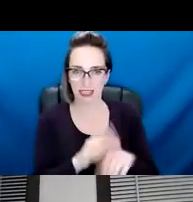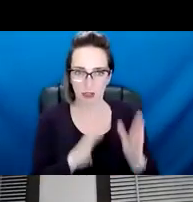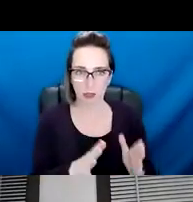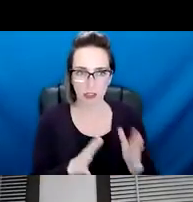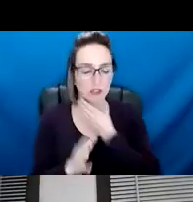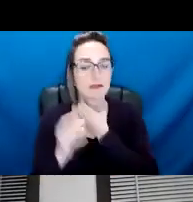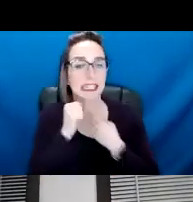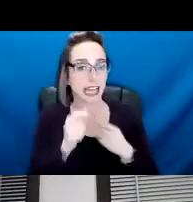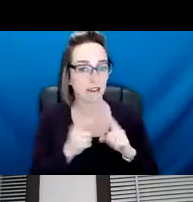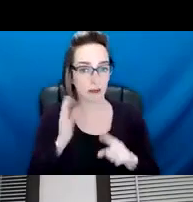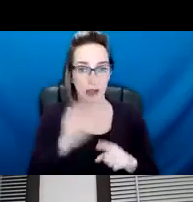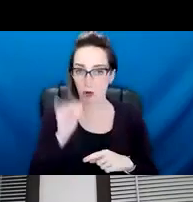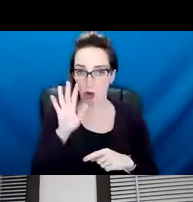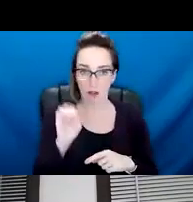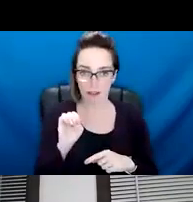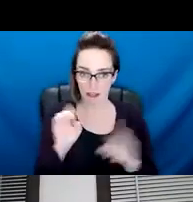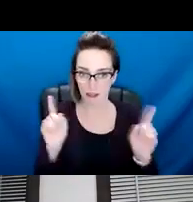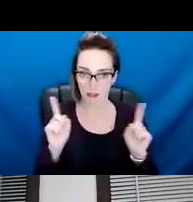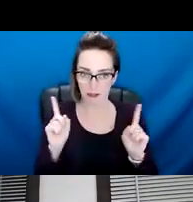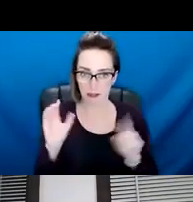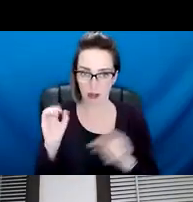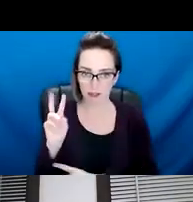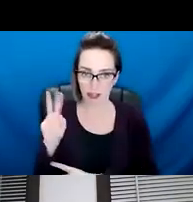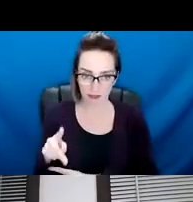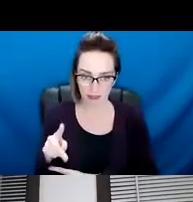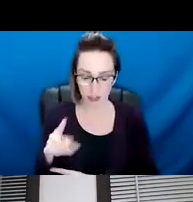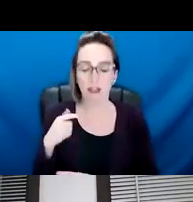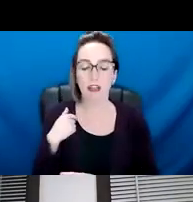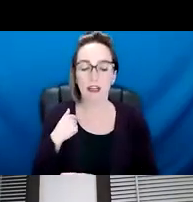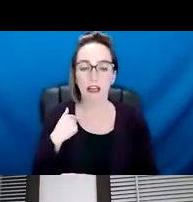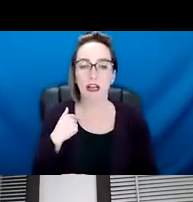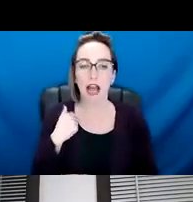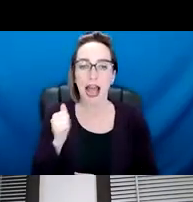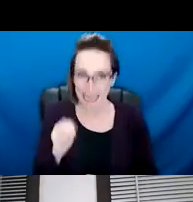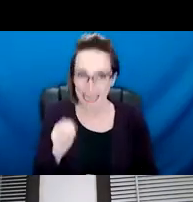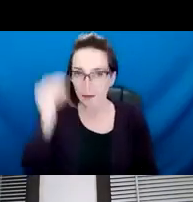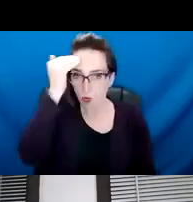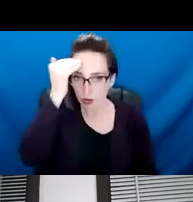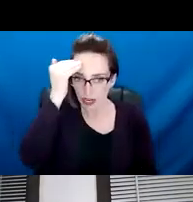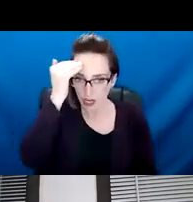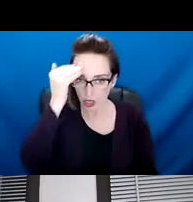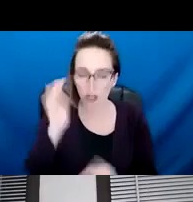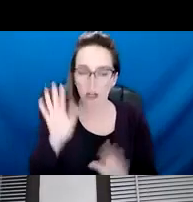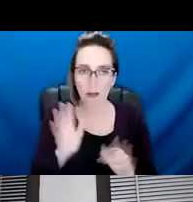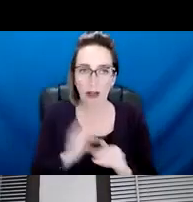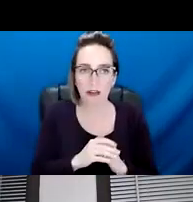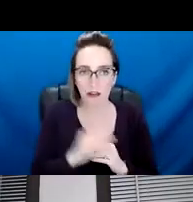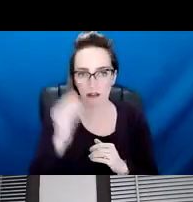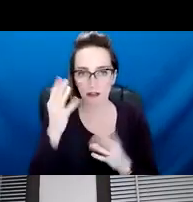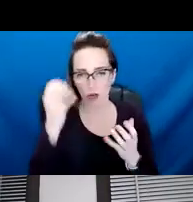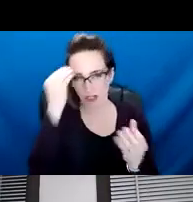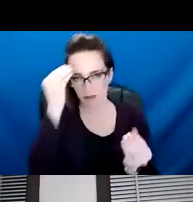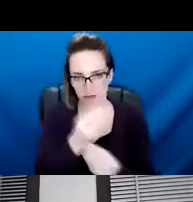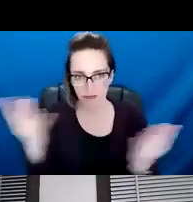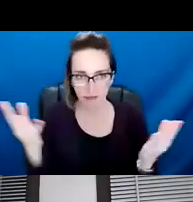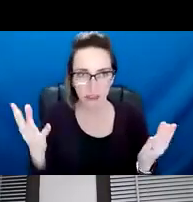directly from our office and the Office of Violence Prevention, um, I do have some knowledge of it and just want to put it out there, um, for everyone, um, just